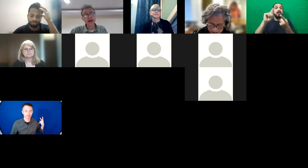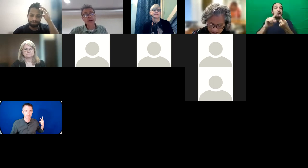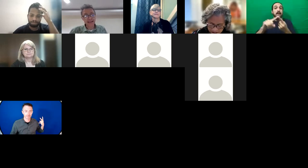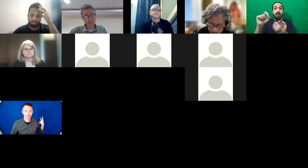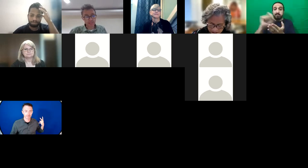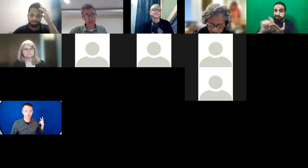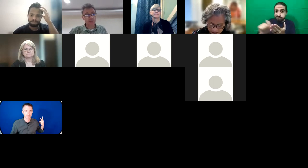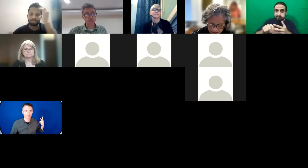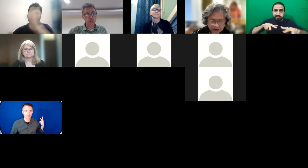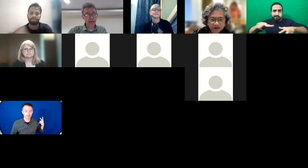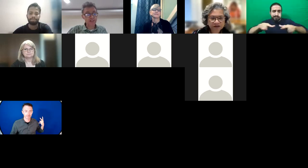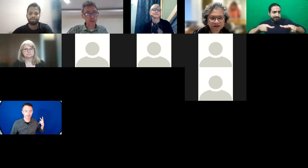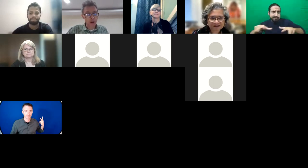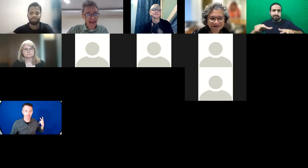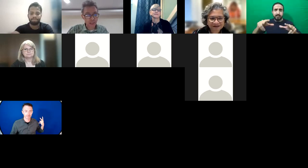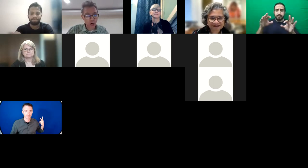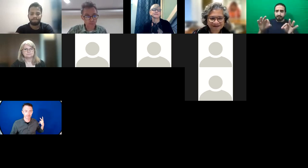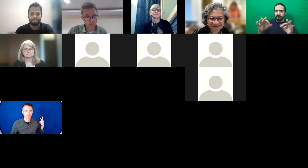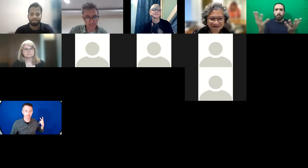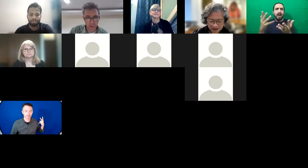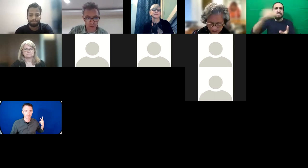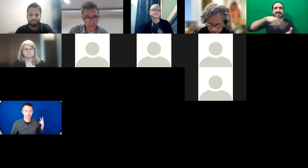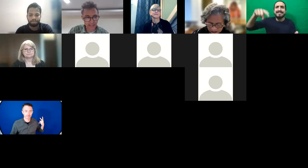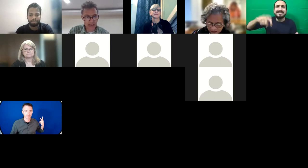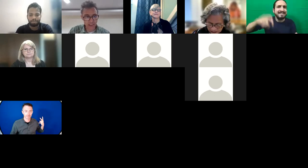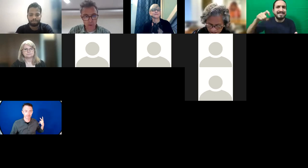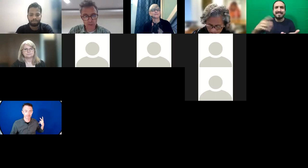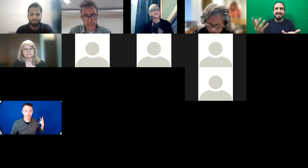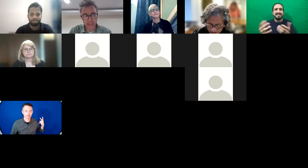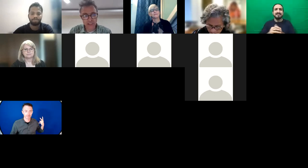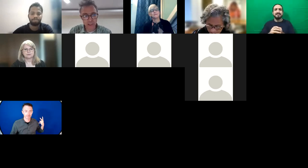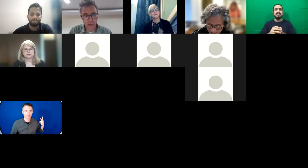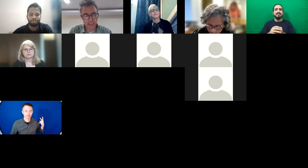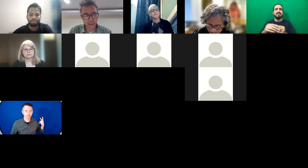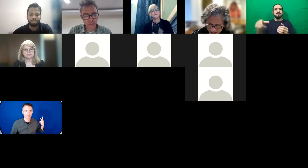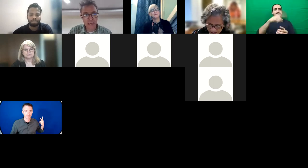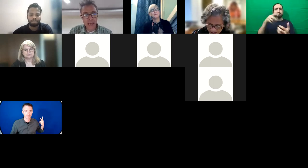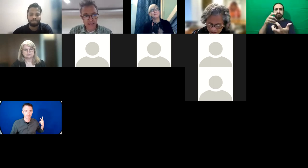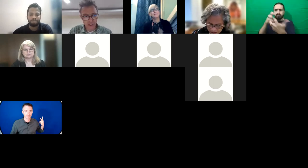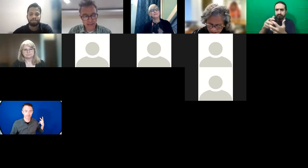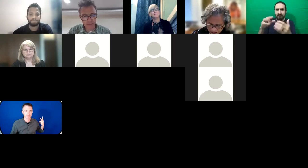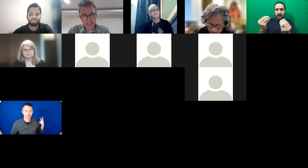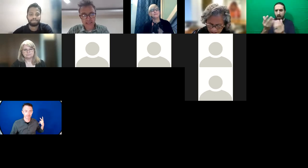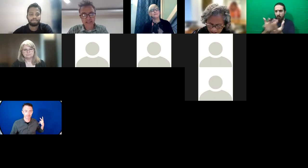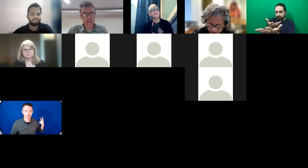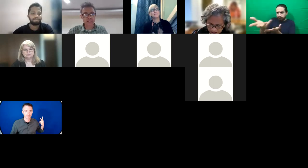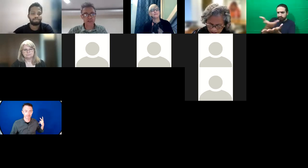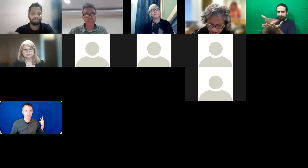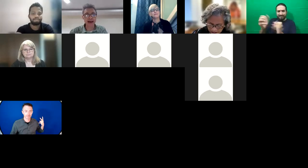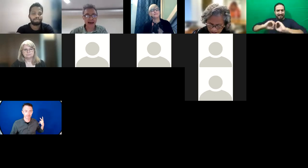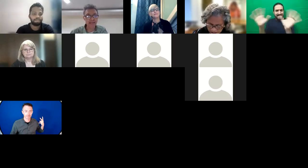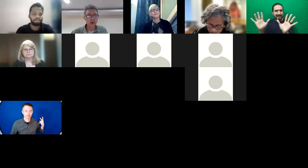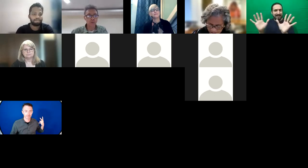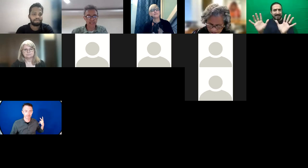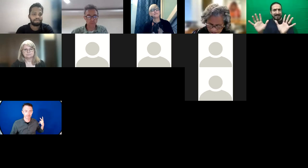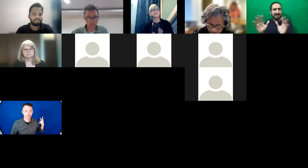their adaptation communications or ad comms. We haven't heard much about the ad comms, but they're going to start coming soon. And it's a great place to list the things you